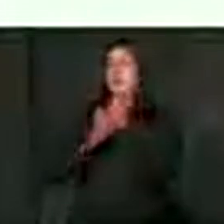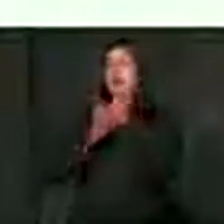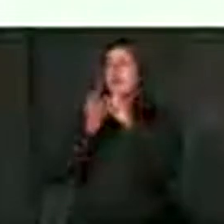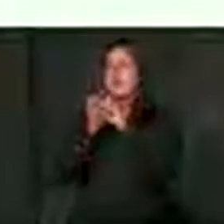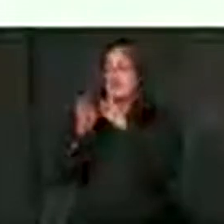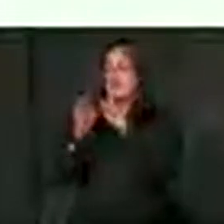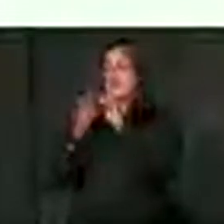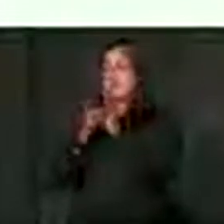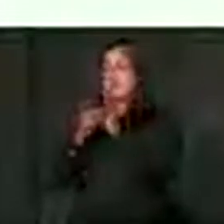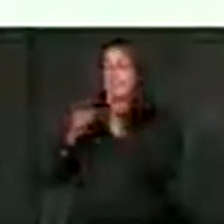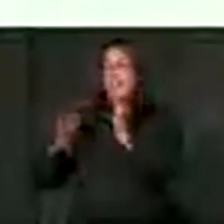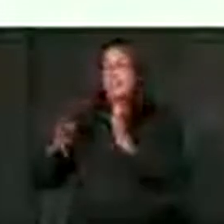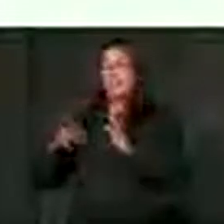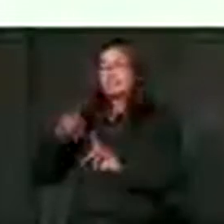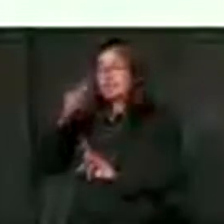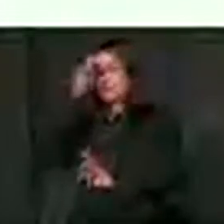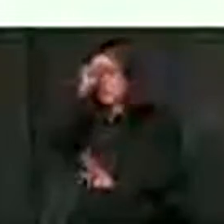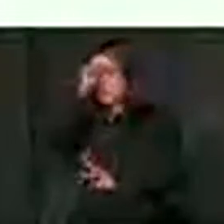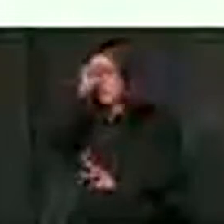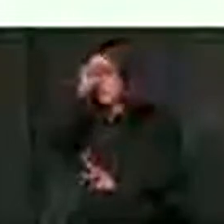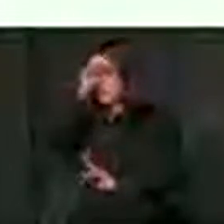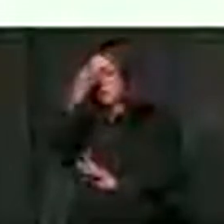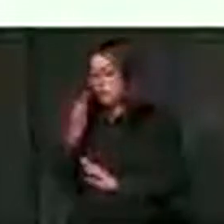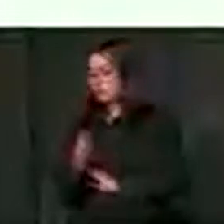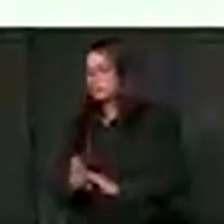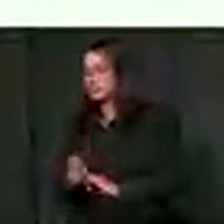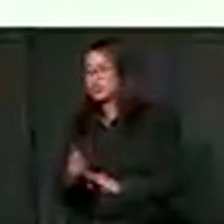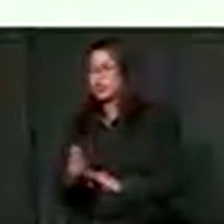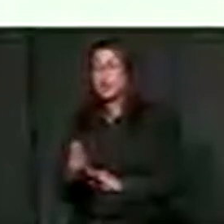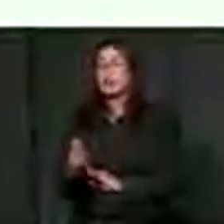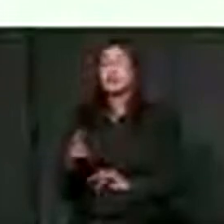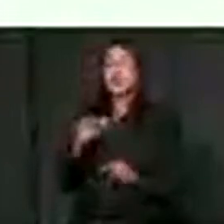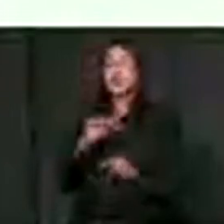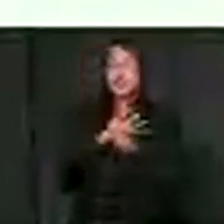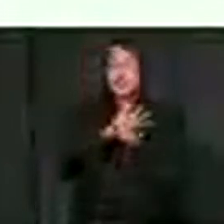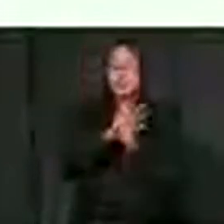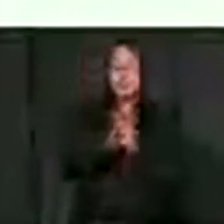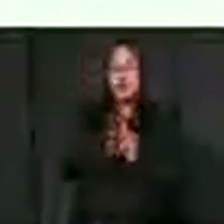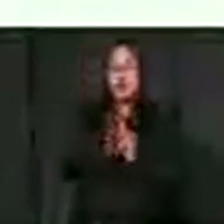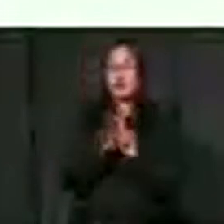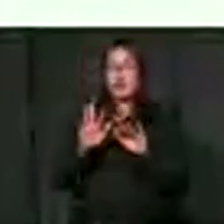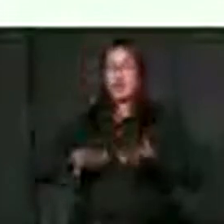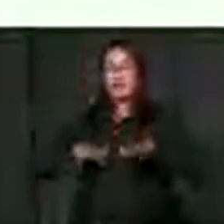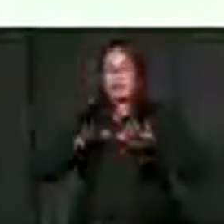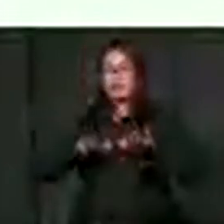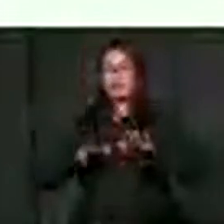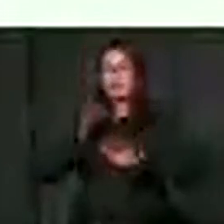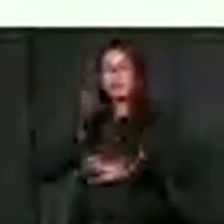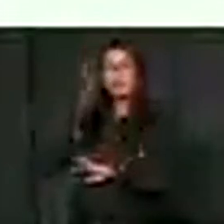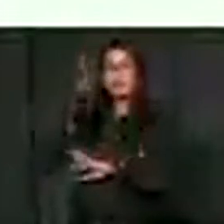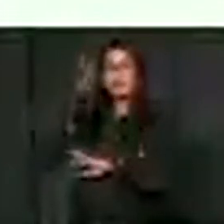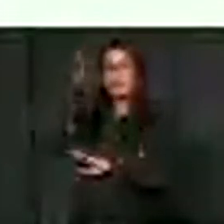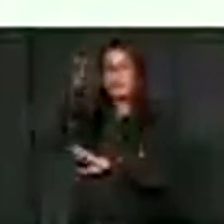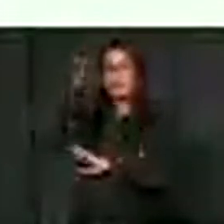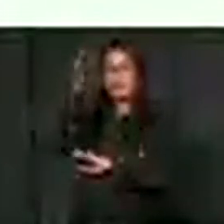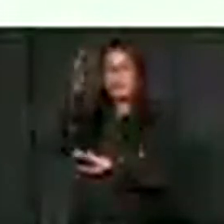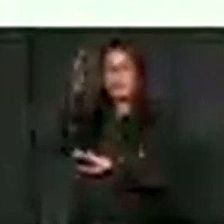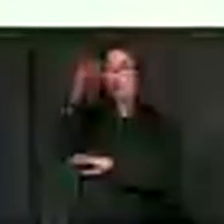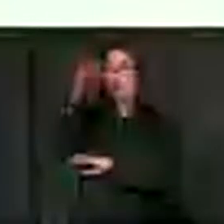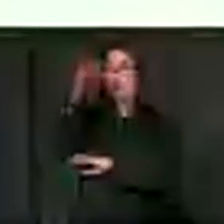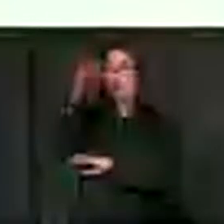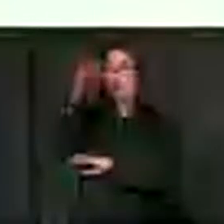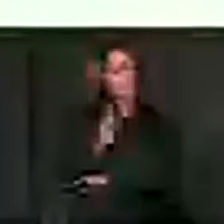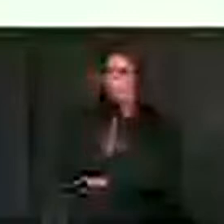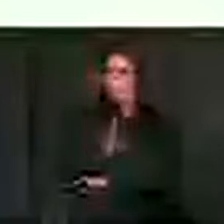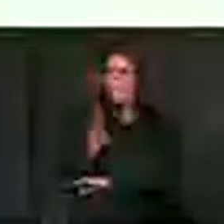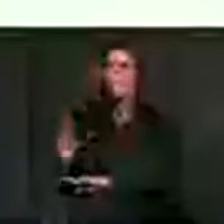vulnerable learners, especially the boy child on COVID-19 context and future pandemics. Because again, this for